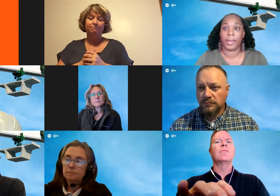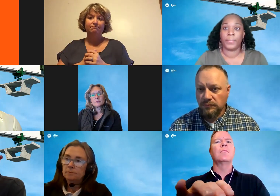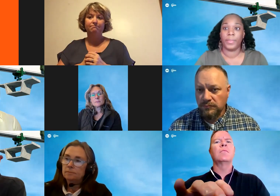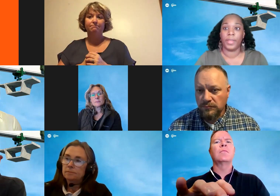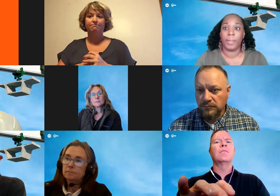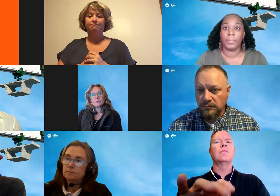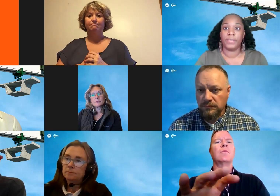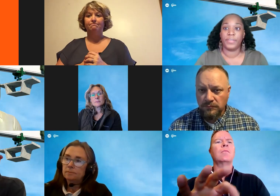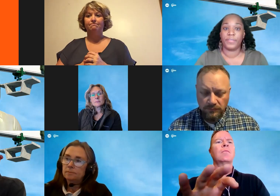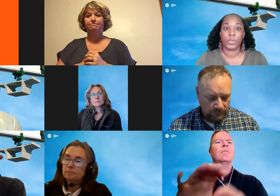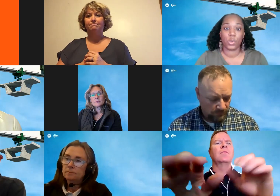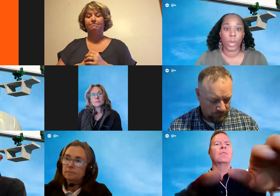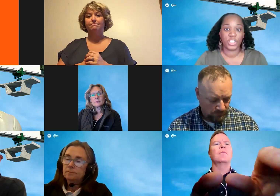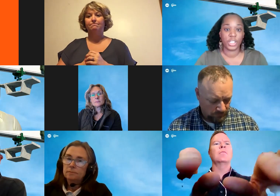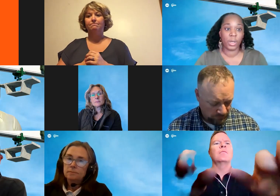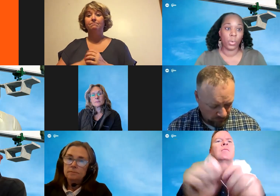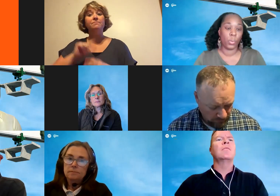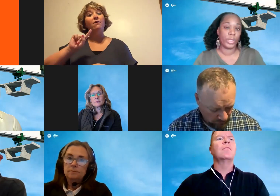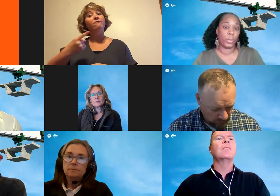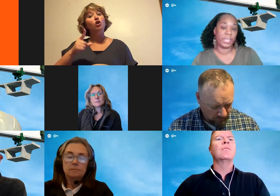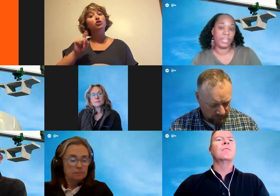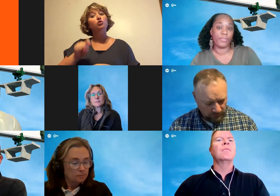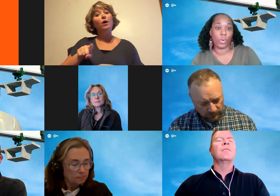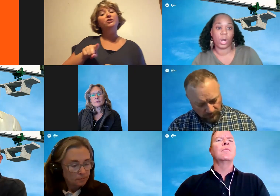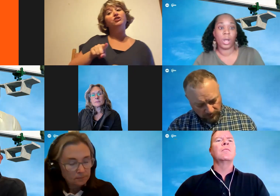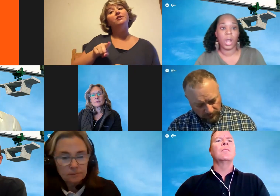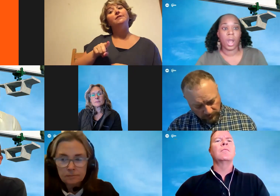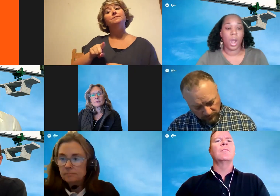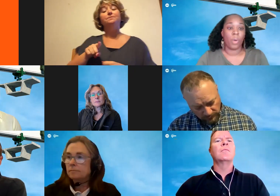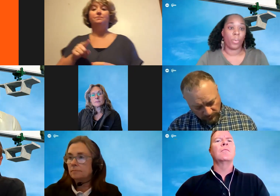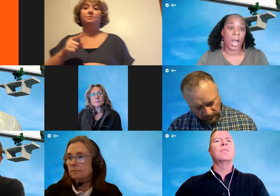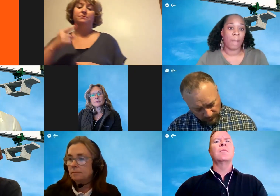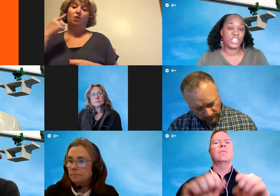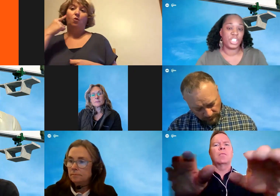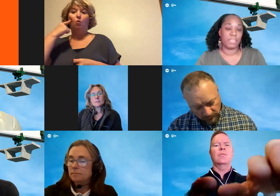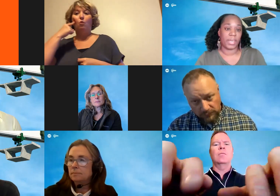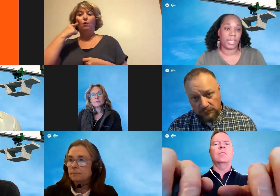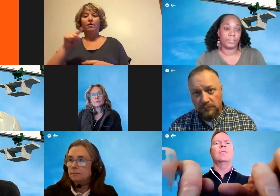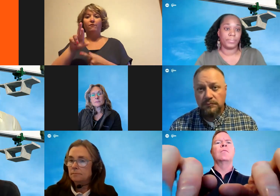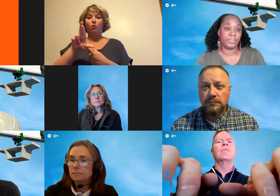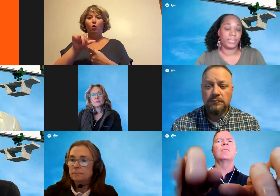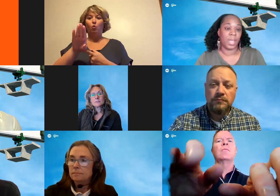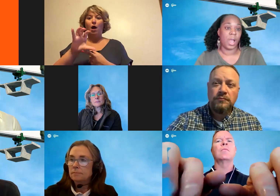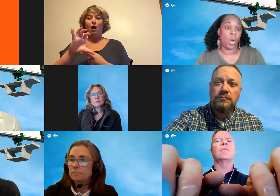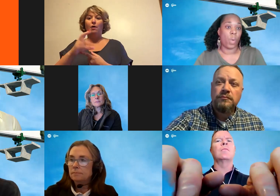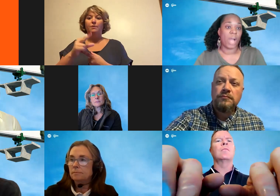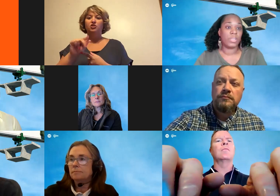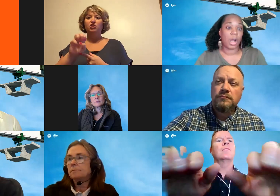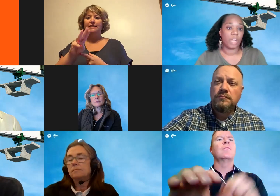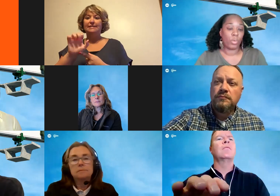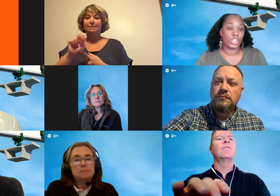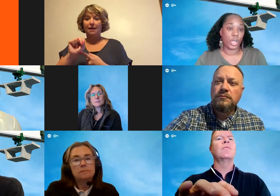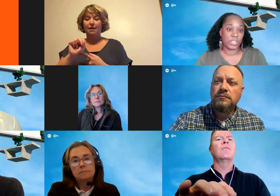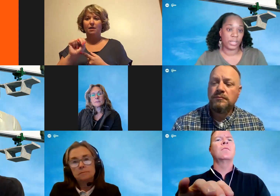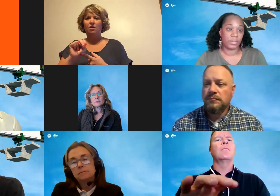Okay, I believe the first question will be for Rob Cheeseman. Why